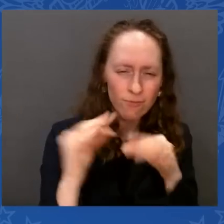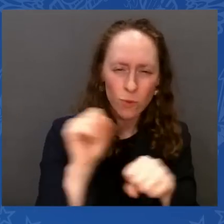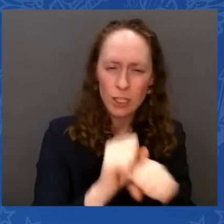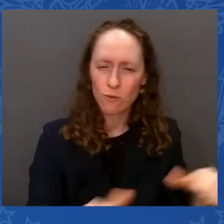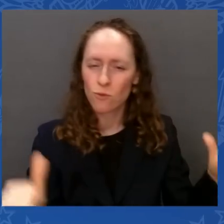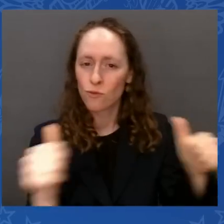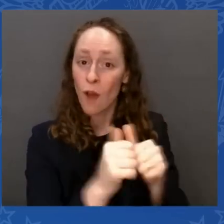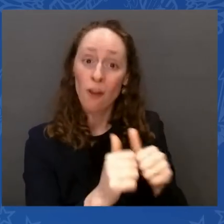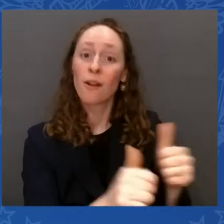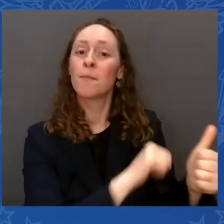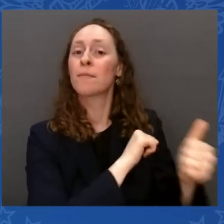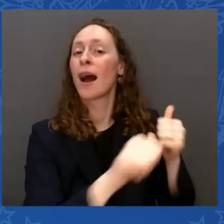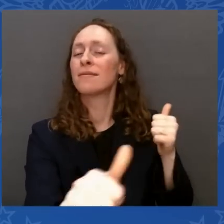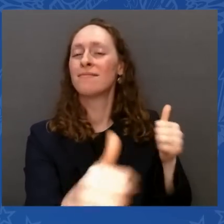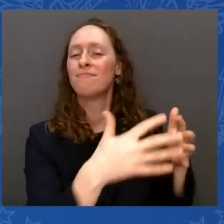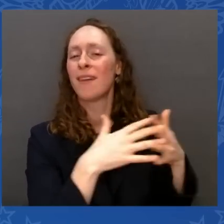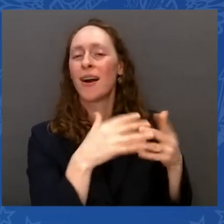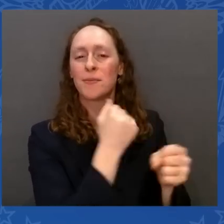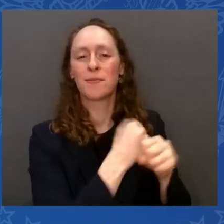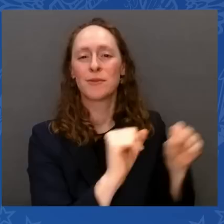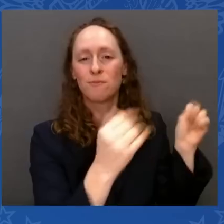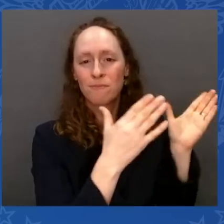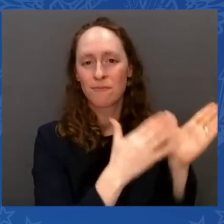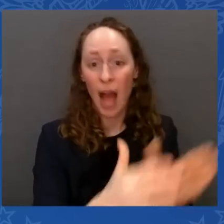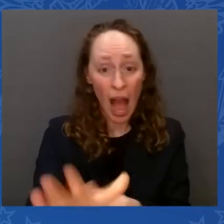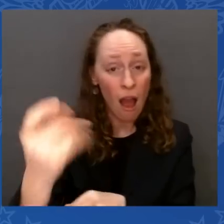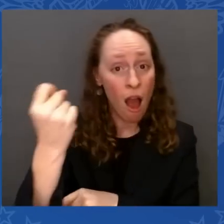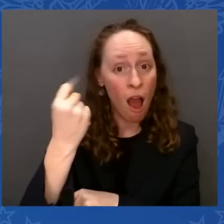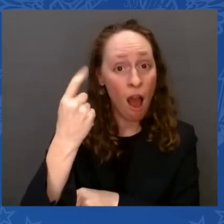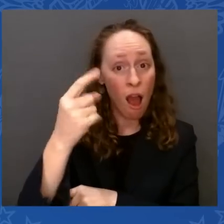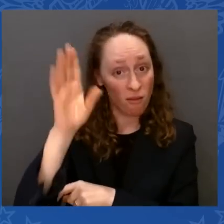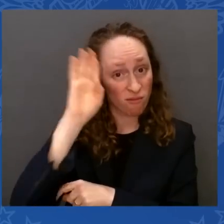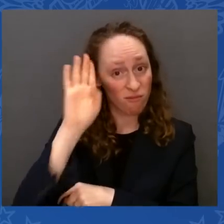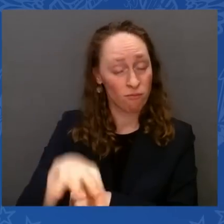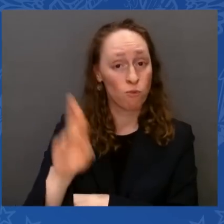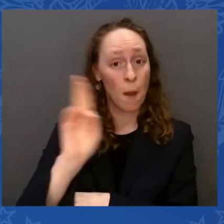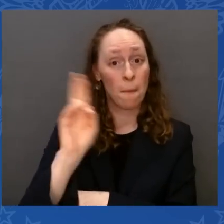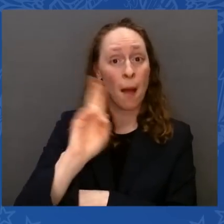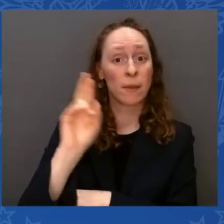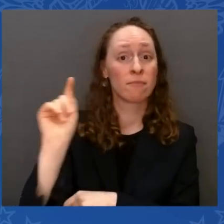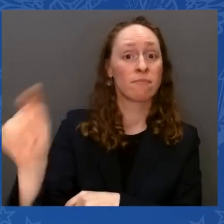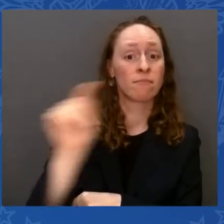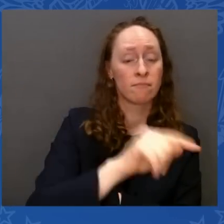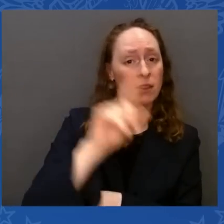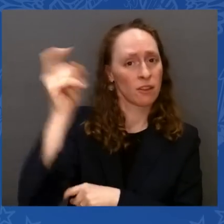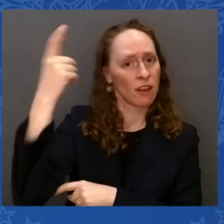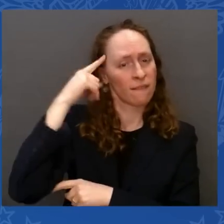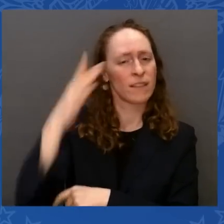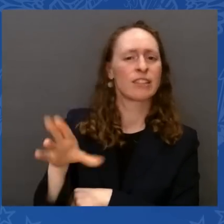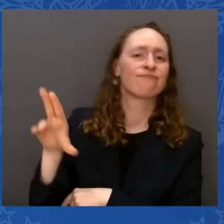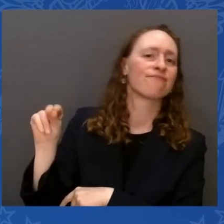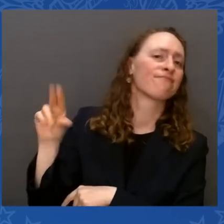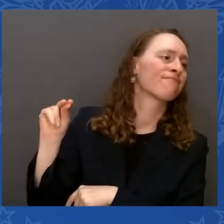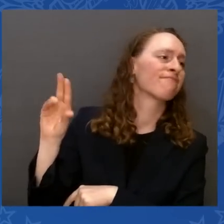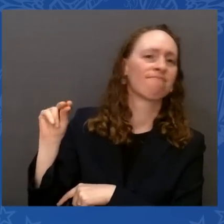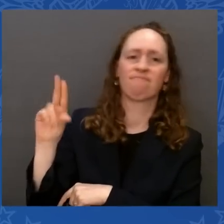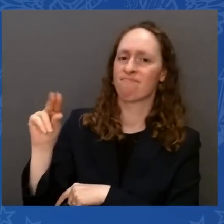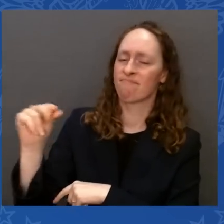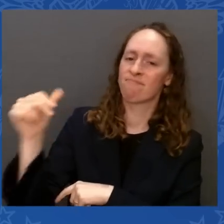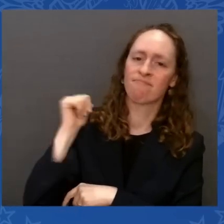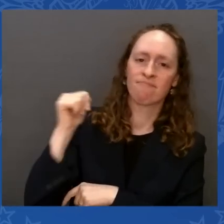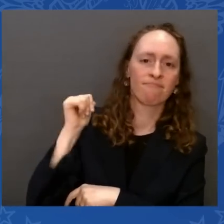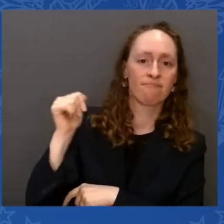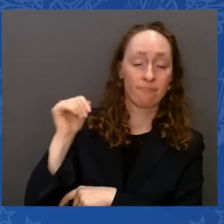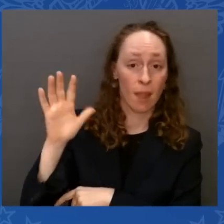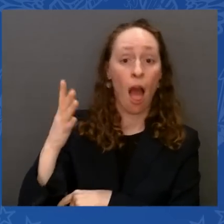still don't even want to acknowledge it. But it doesn't matter. I said, and you all said, I didn't run to be president for all Democrats. I ran to be president for all Americans.